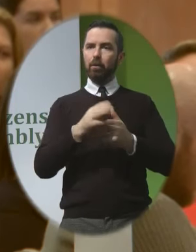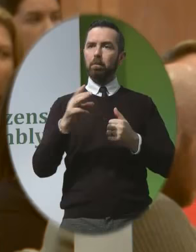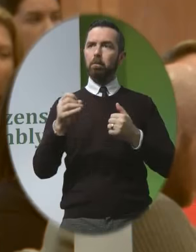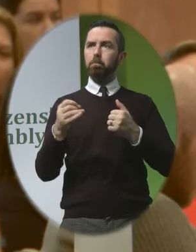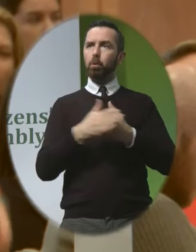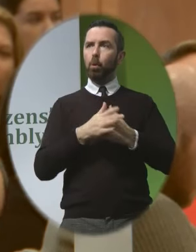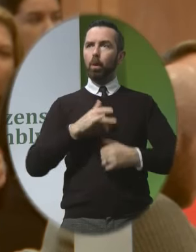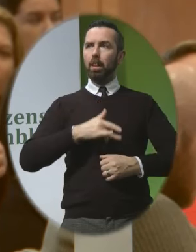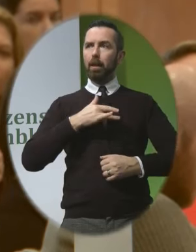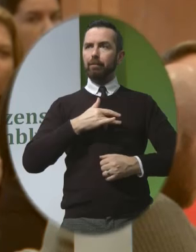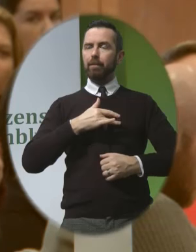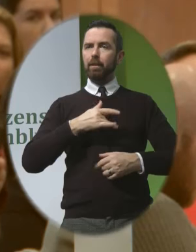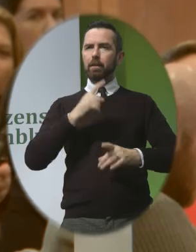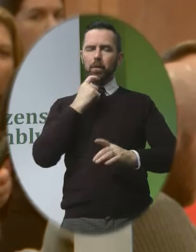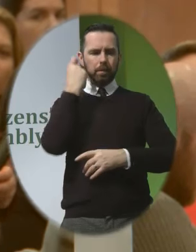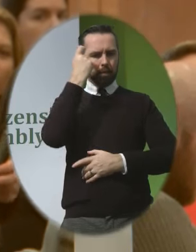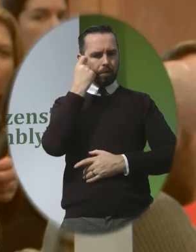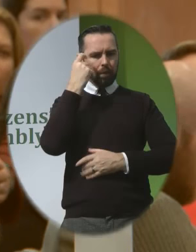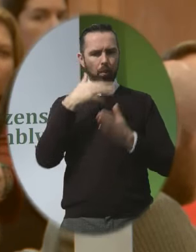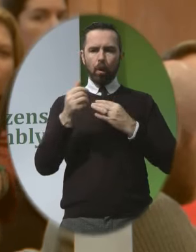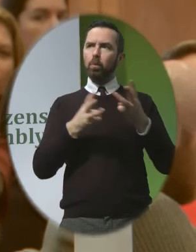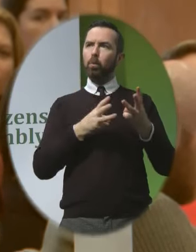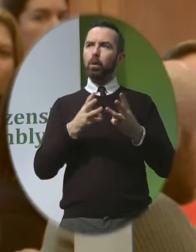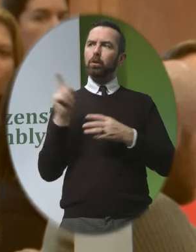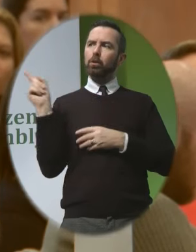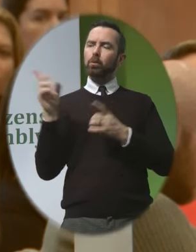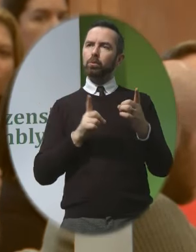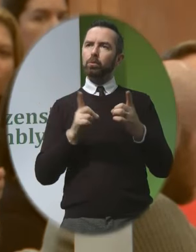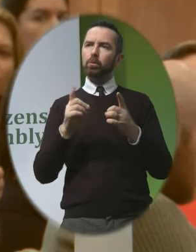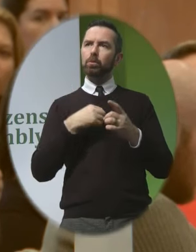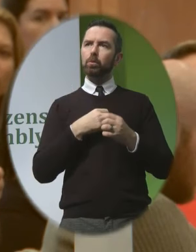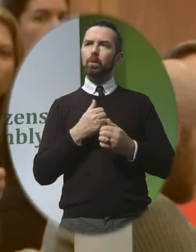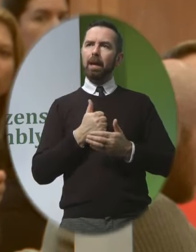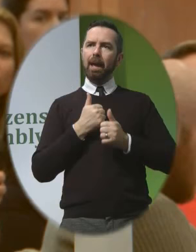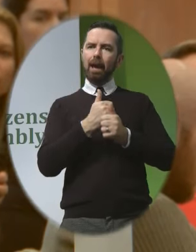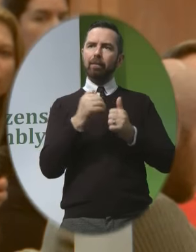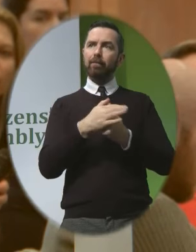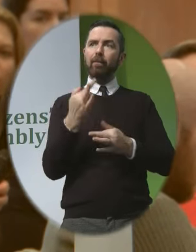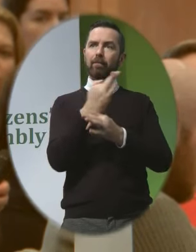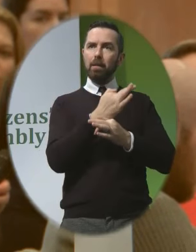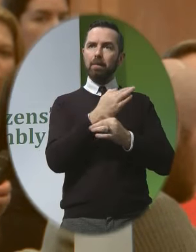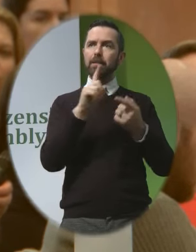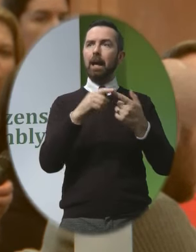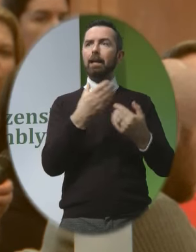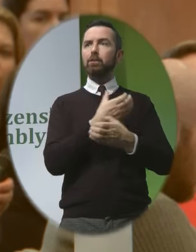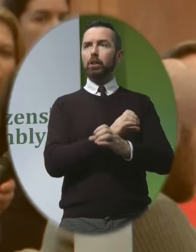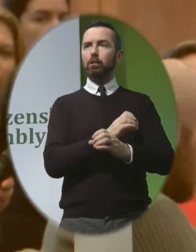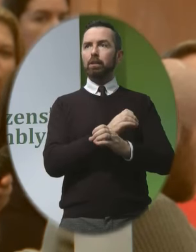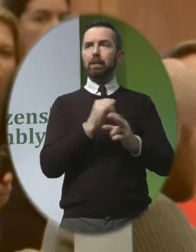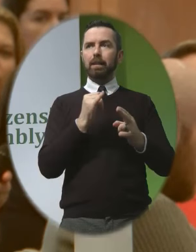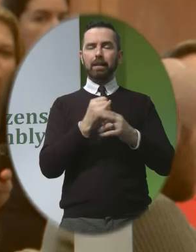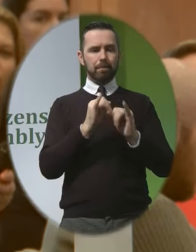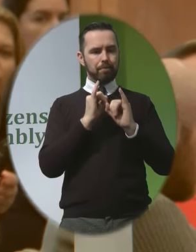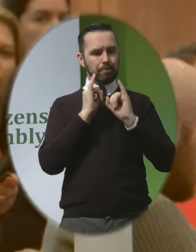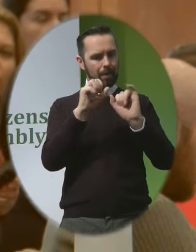I was just curious as to what work do Family and Life do To advocate for families or children In dire